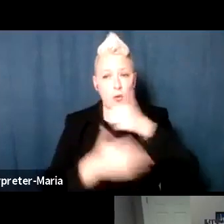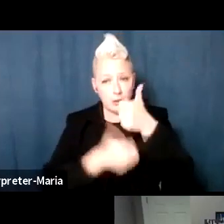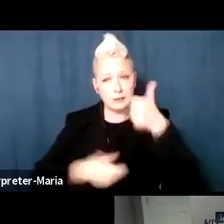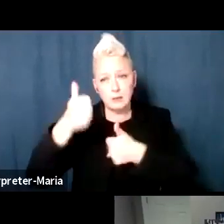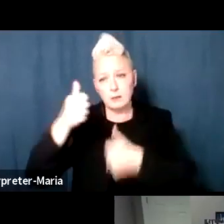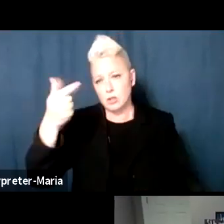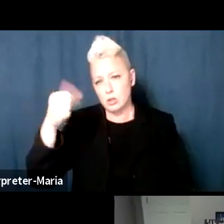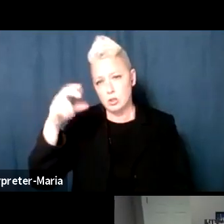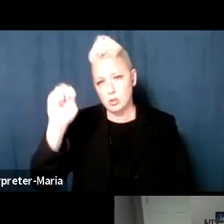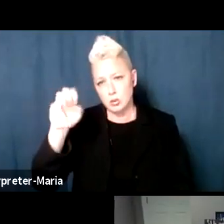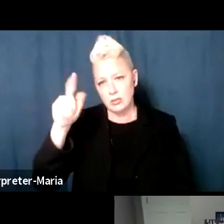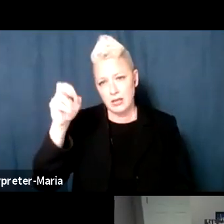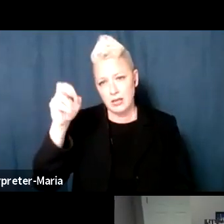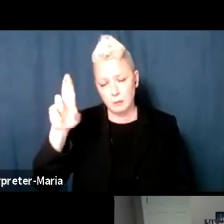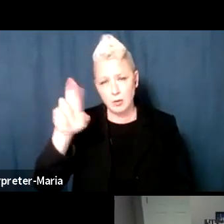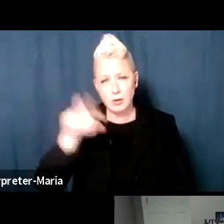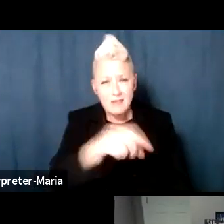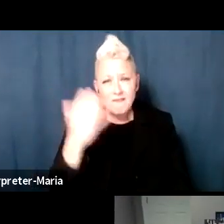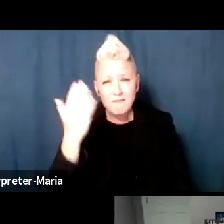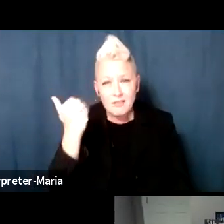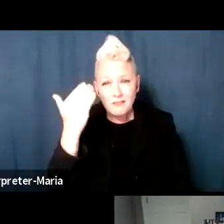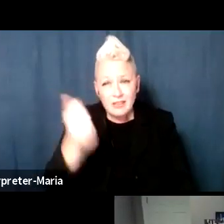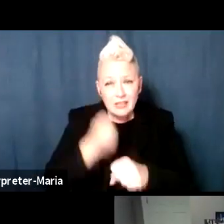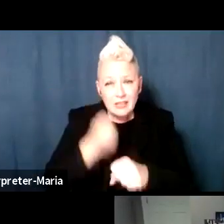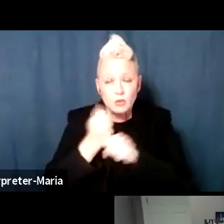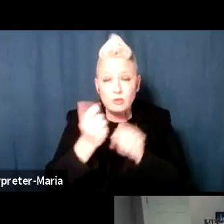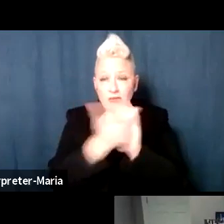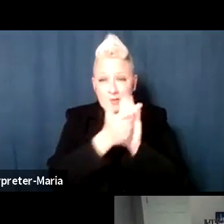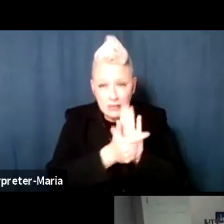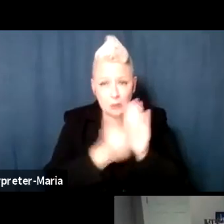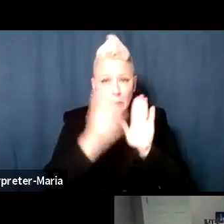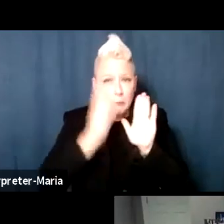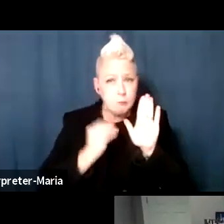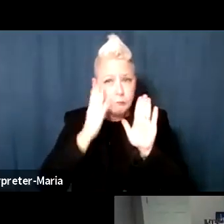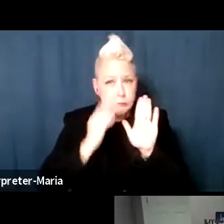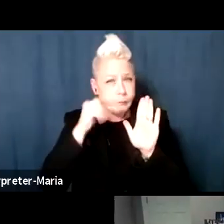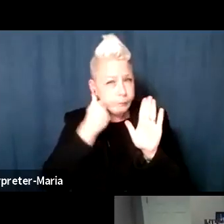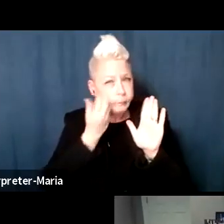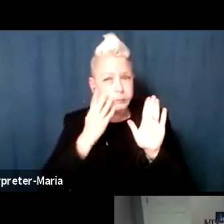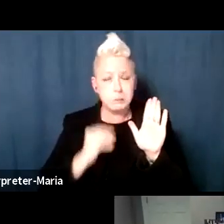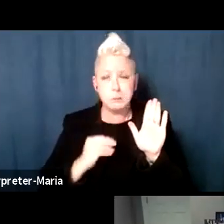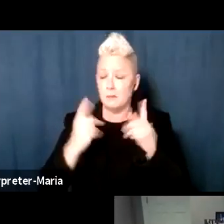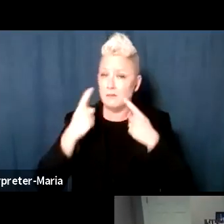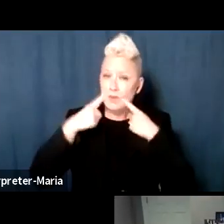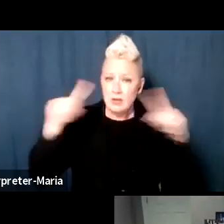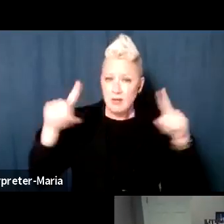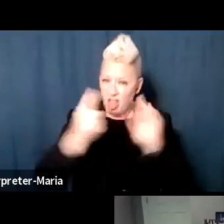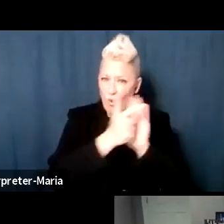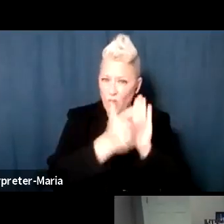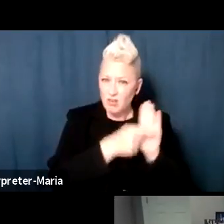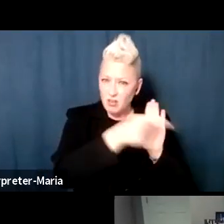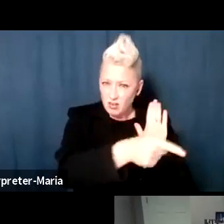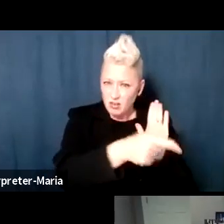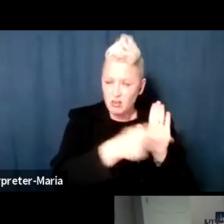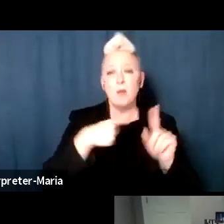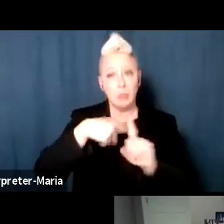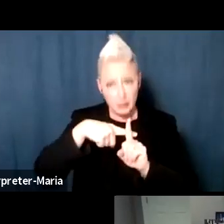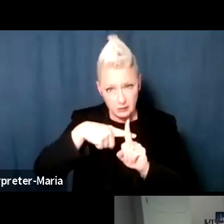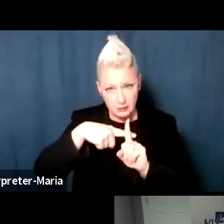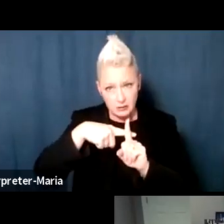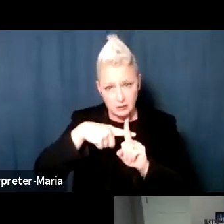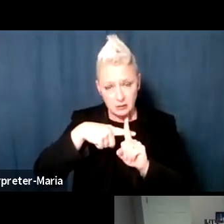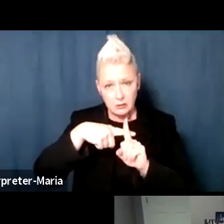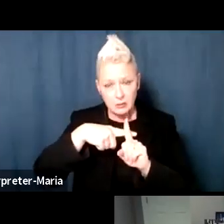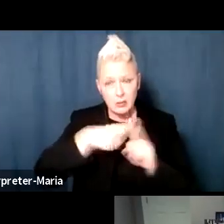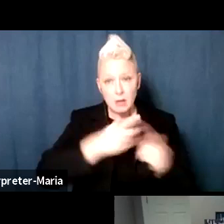He has more than 15 years of legal experience. He's an accomplished lawyer, but beyond that, he's brought to the County